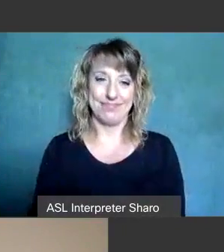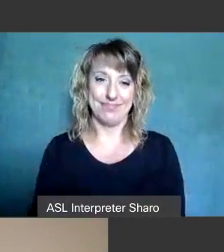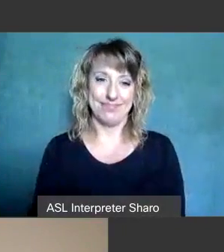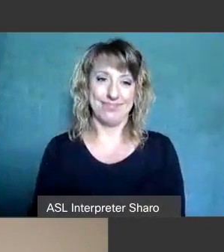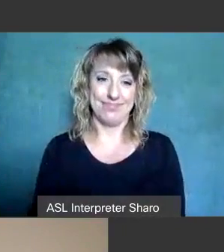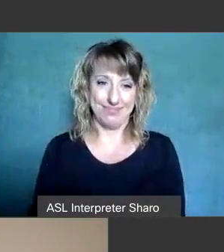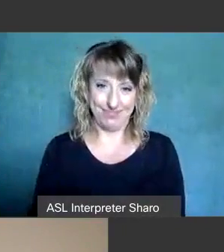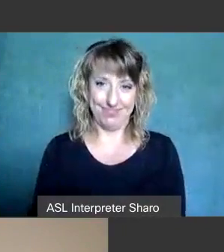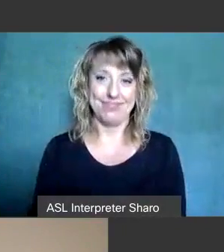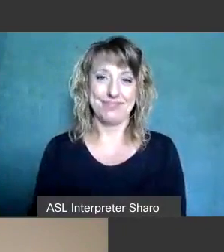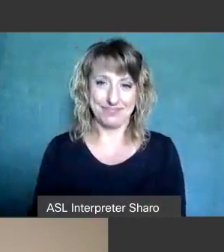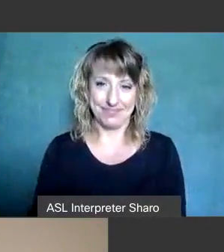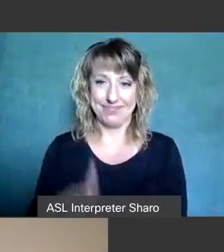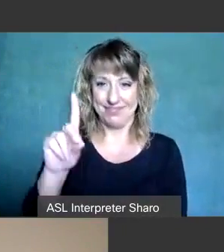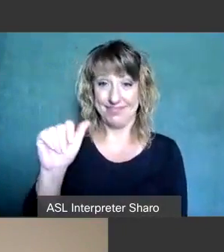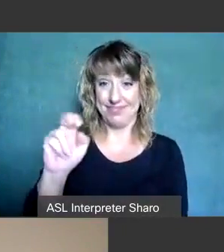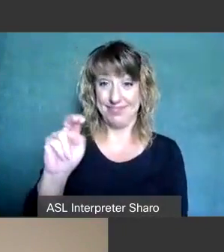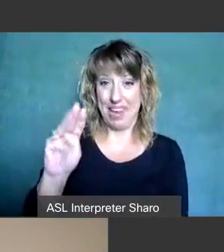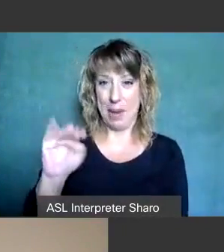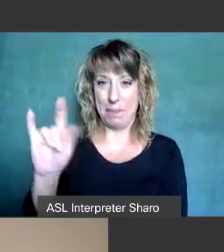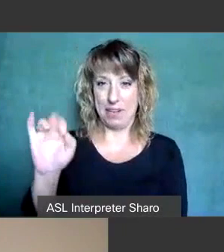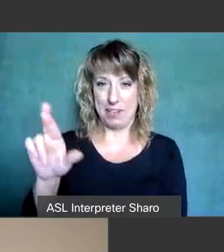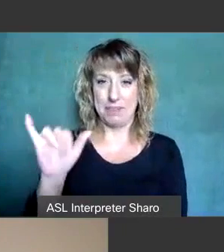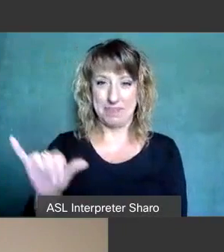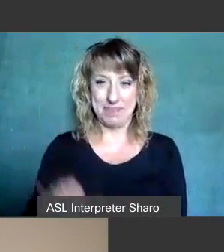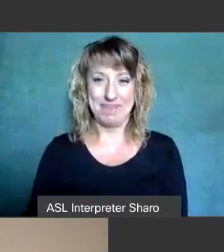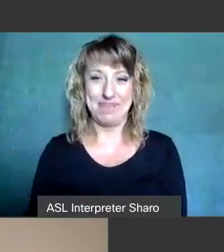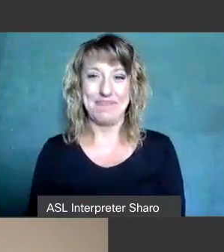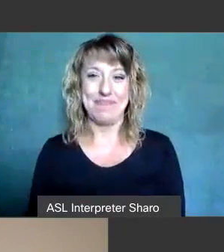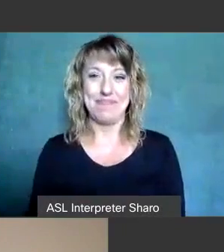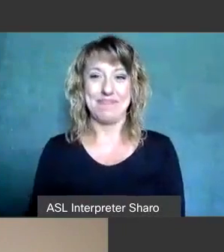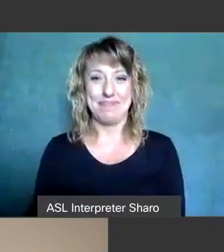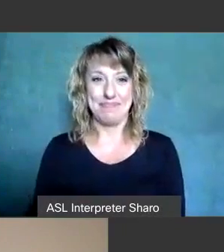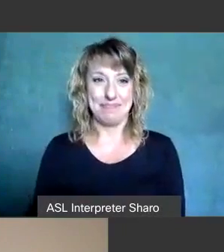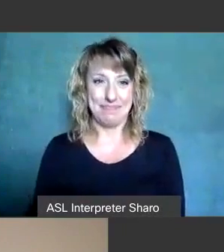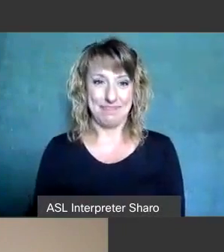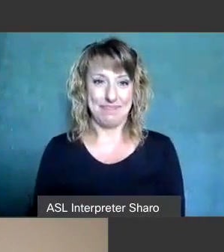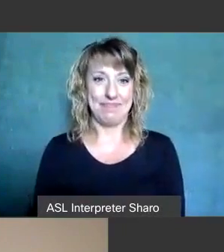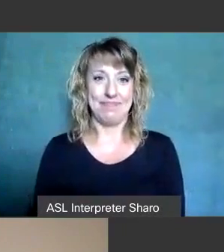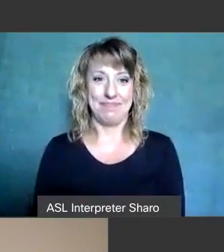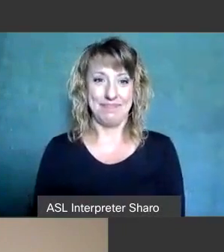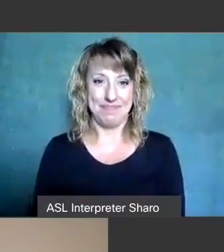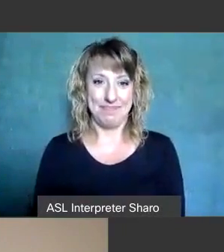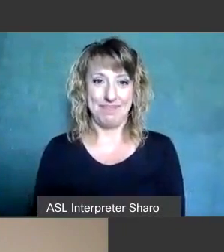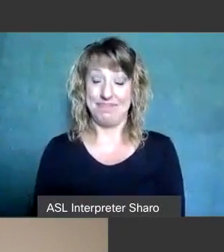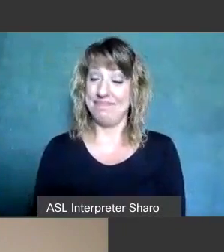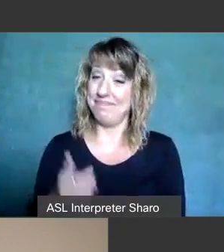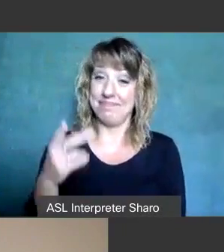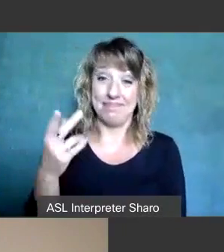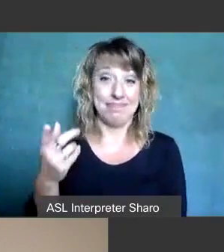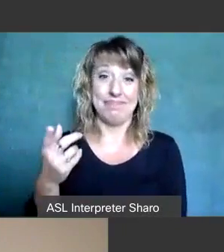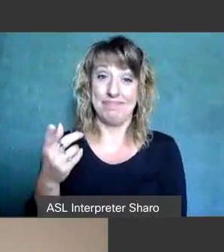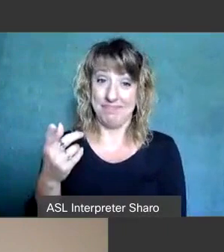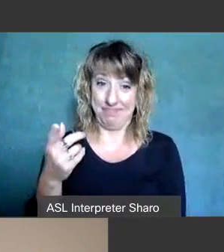uh oh dan miller yes thank you yes yep yep dan miller uh he he